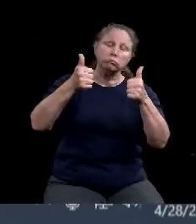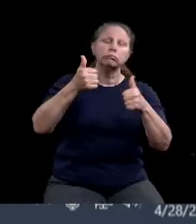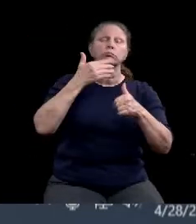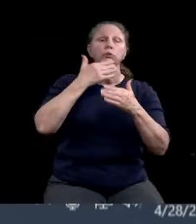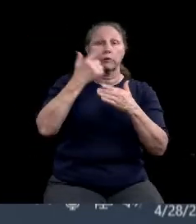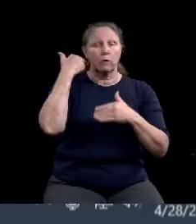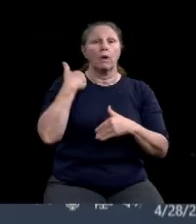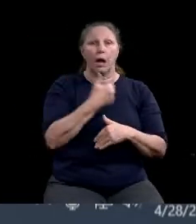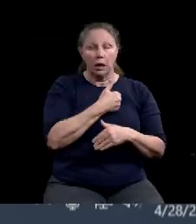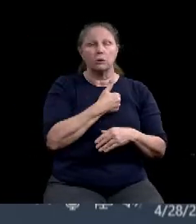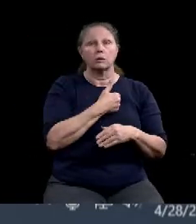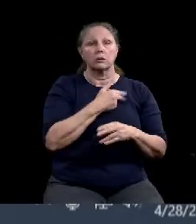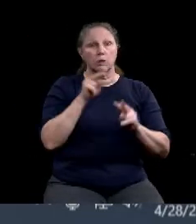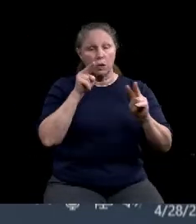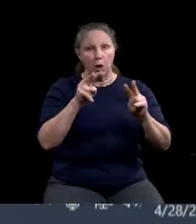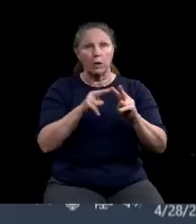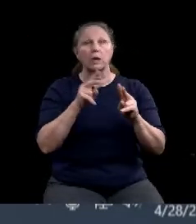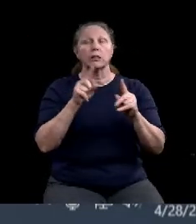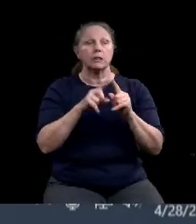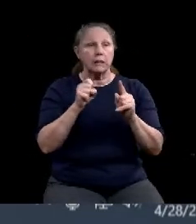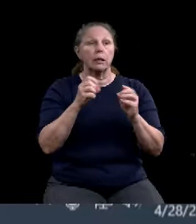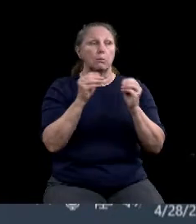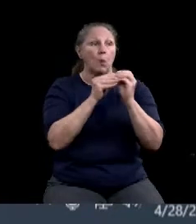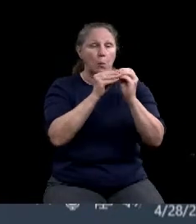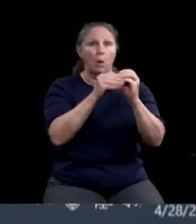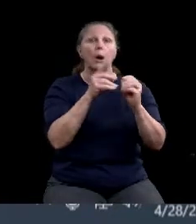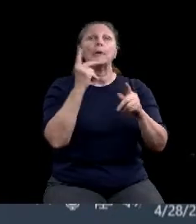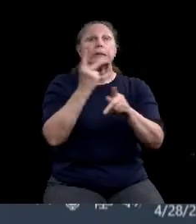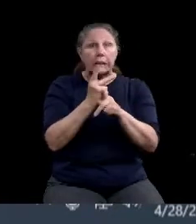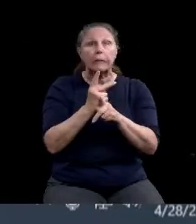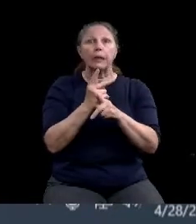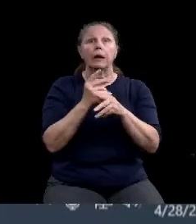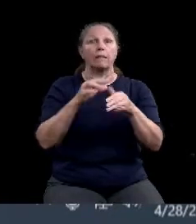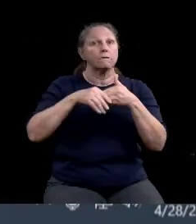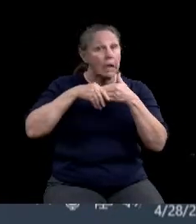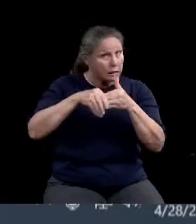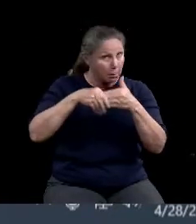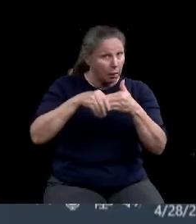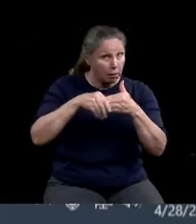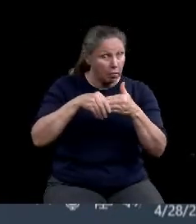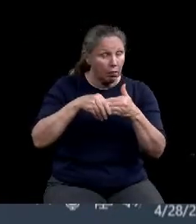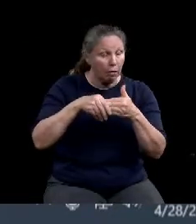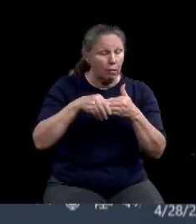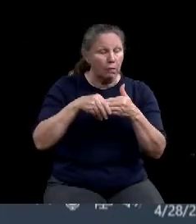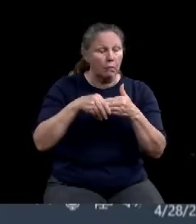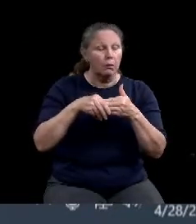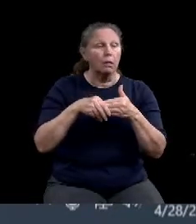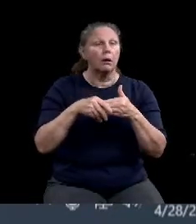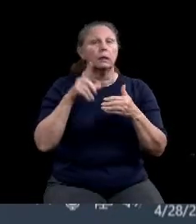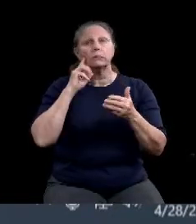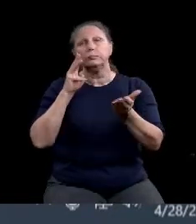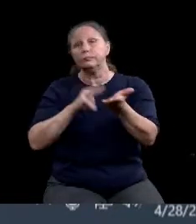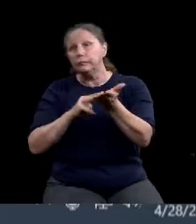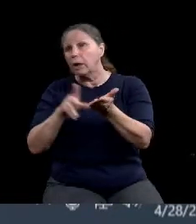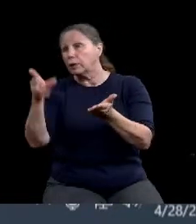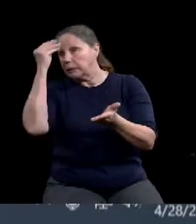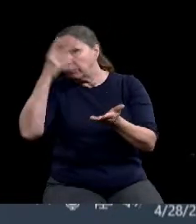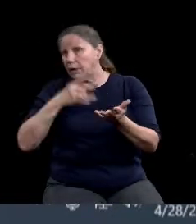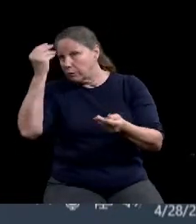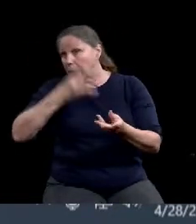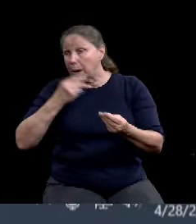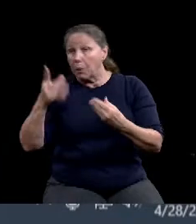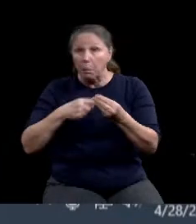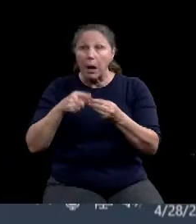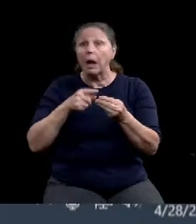maintaining a flexibility, you know, based on doctors and data, as the Governor says, in getting our